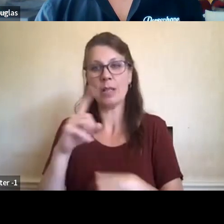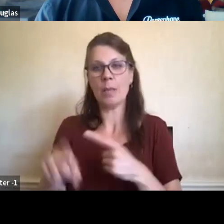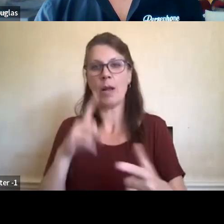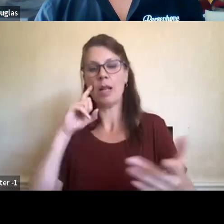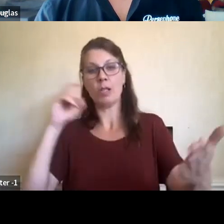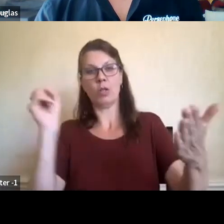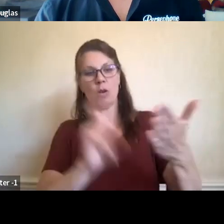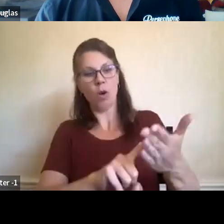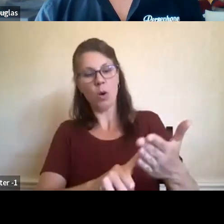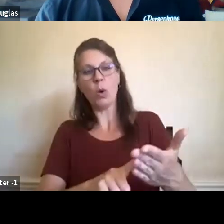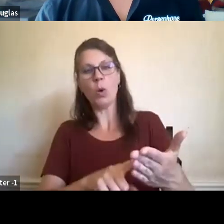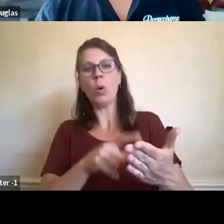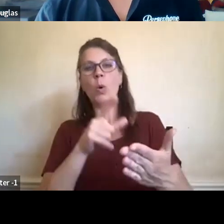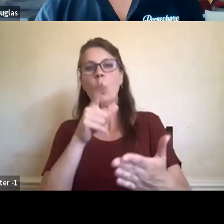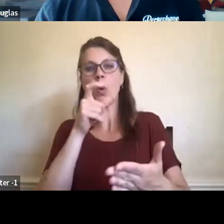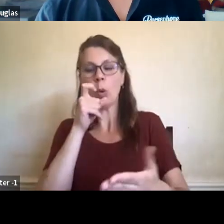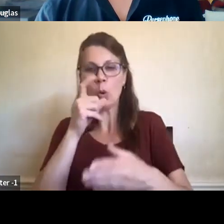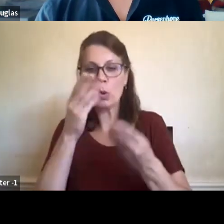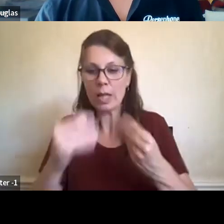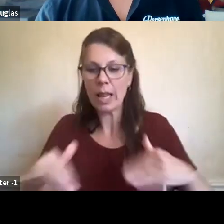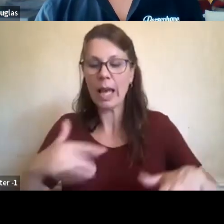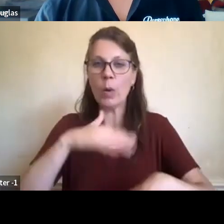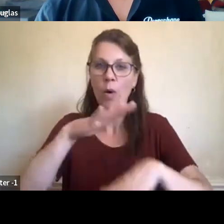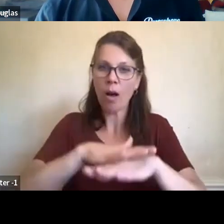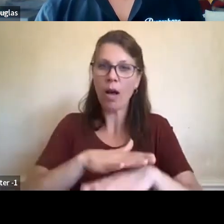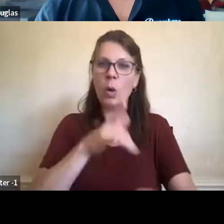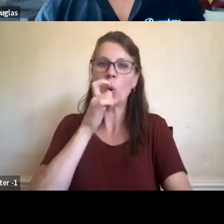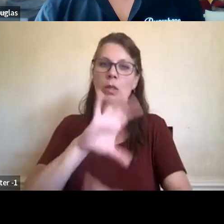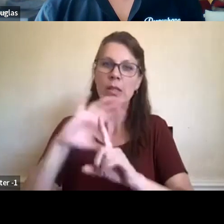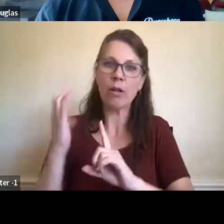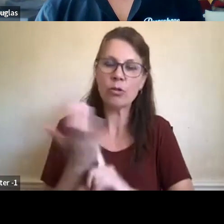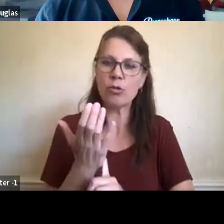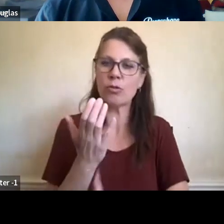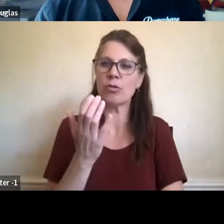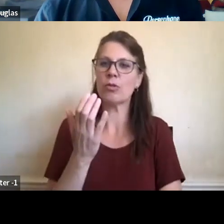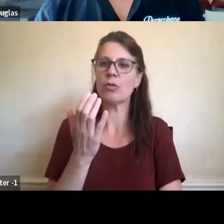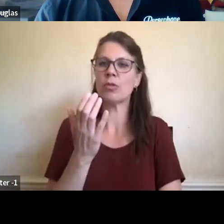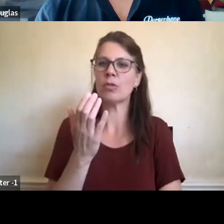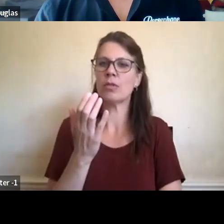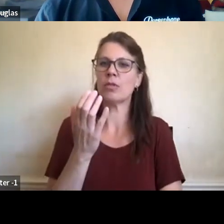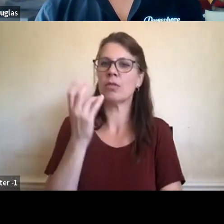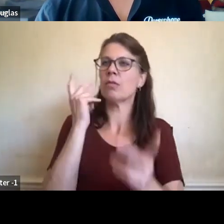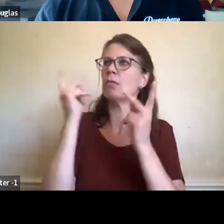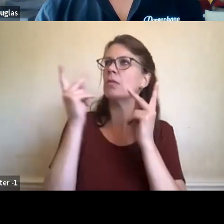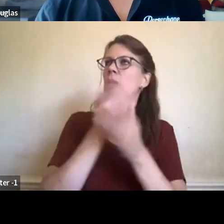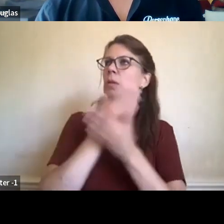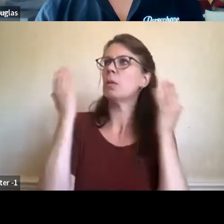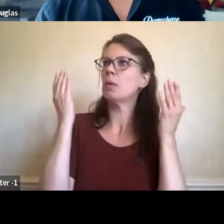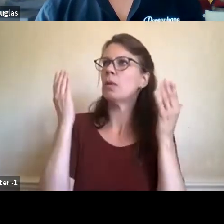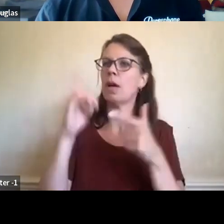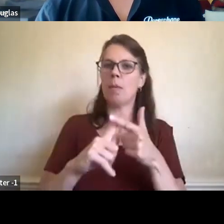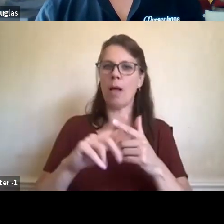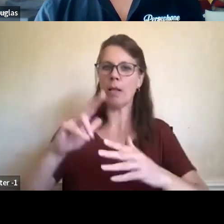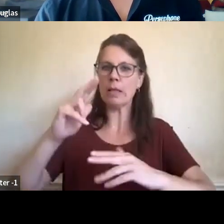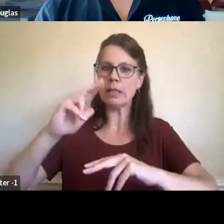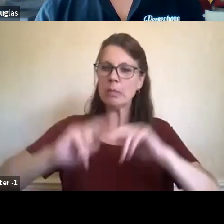nations culture when it comes to architecture, planning, you know, interior design, landscape